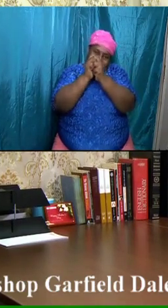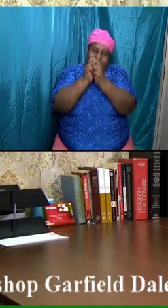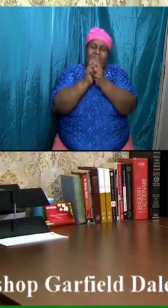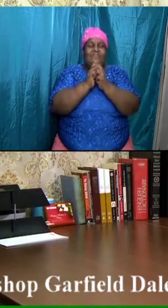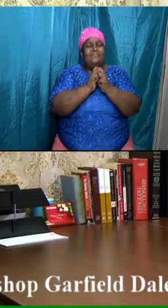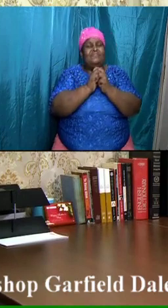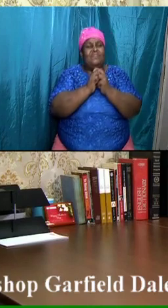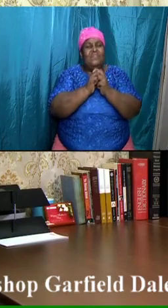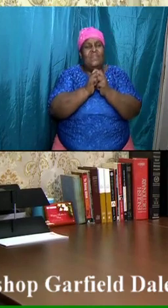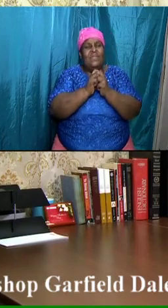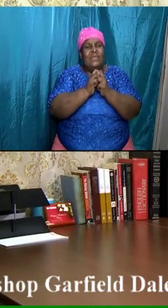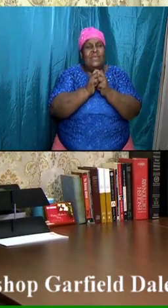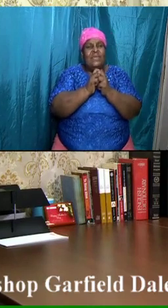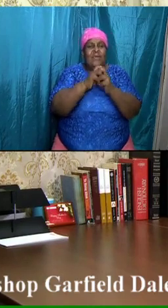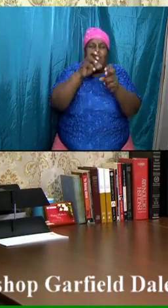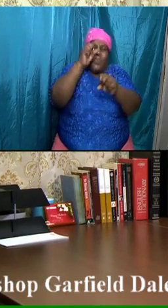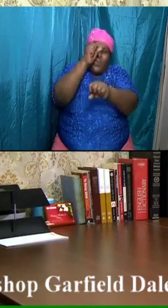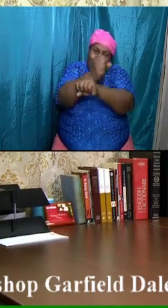tying